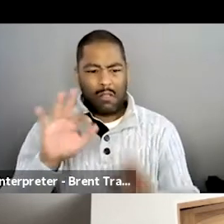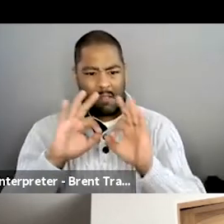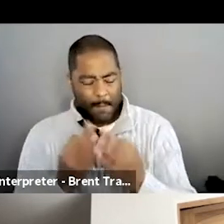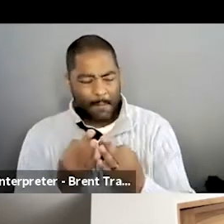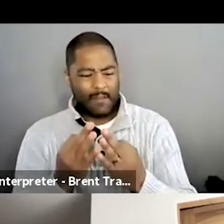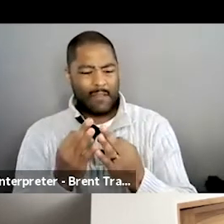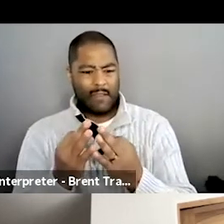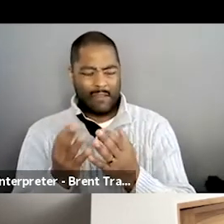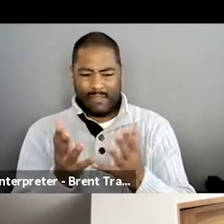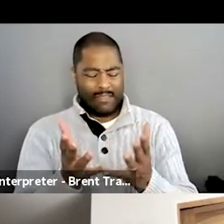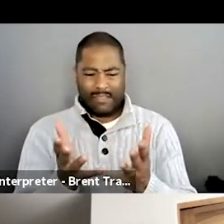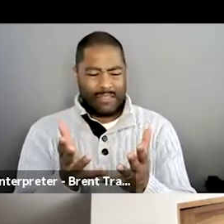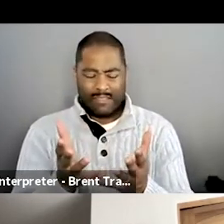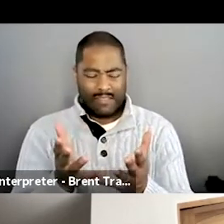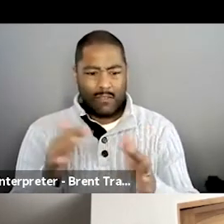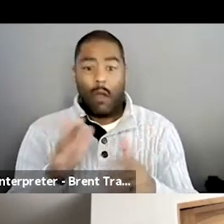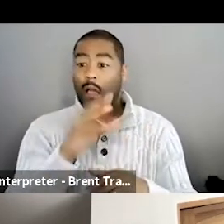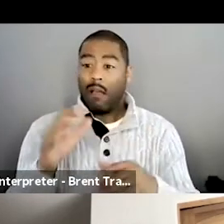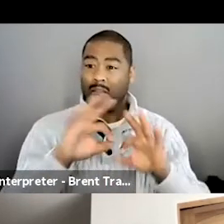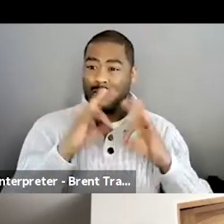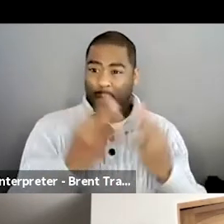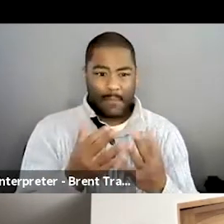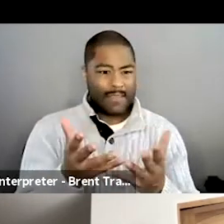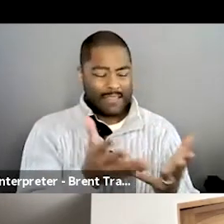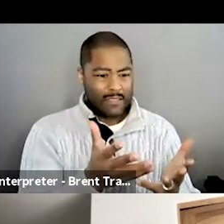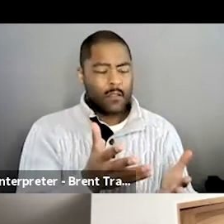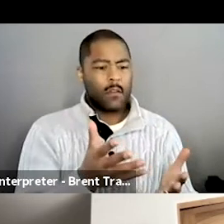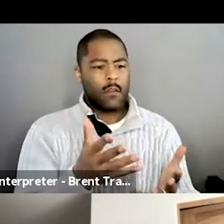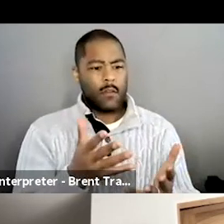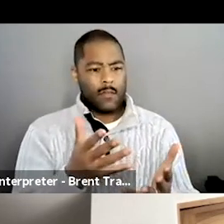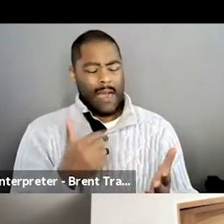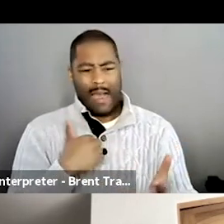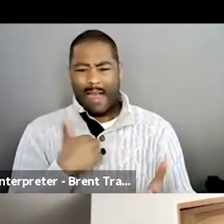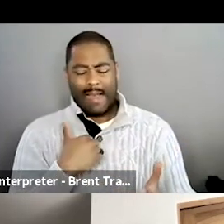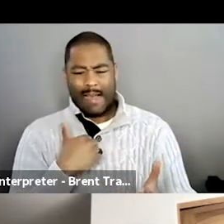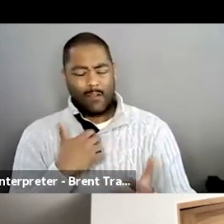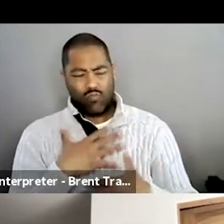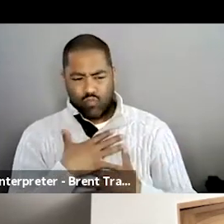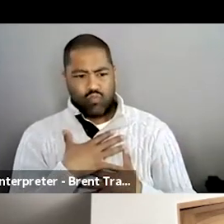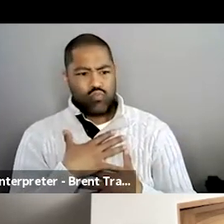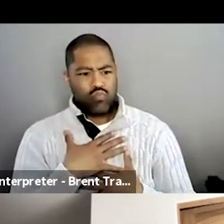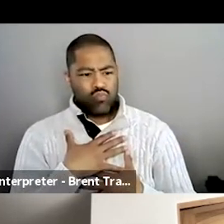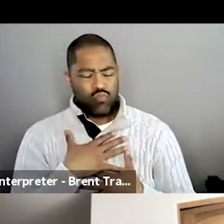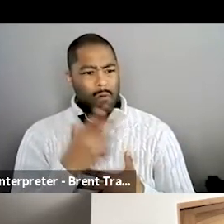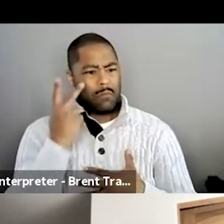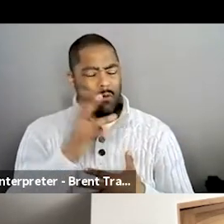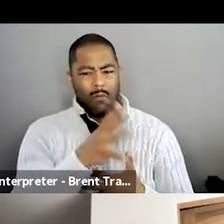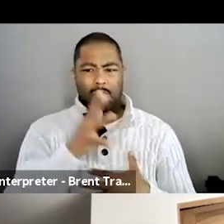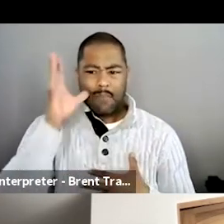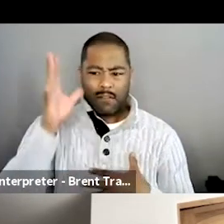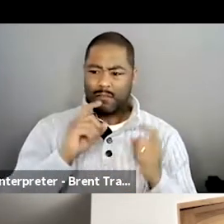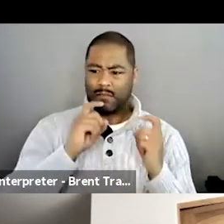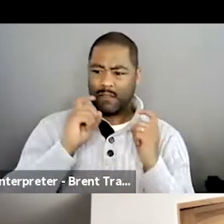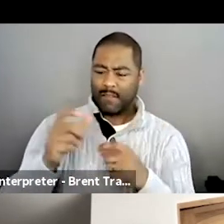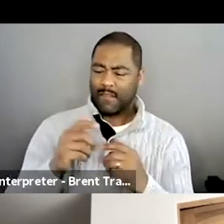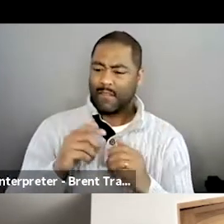parents very capably are able to, were able to, you know, give her all this, um, love and, and honestly, it was